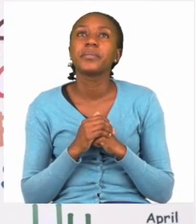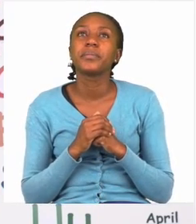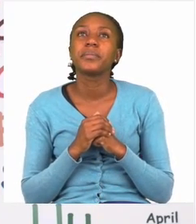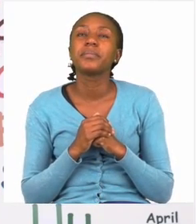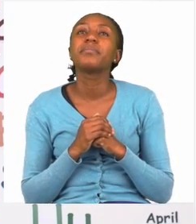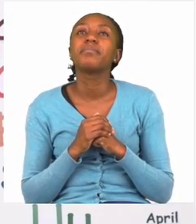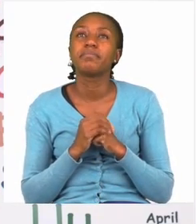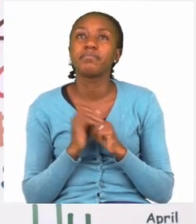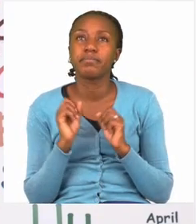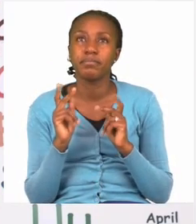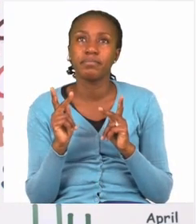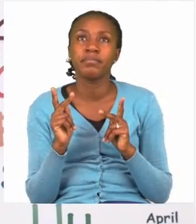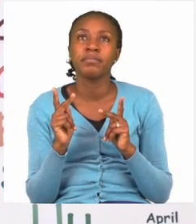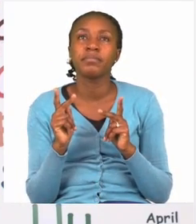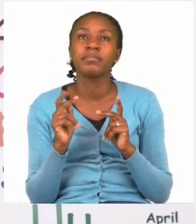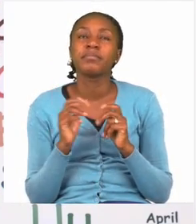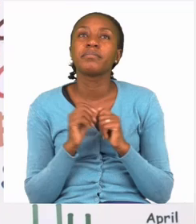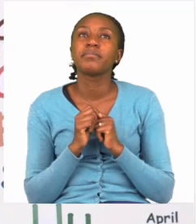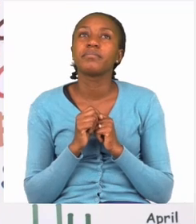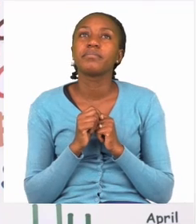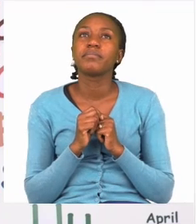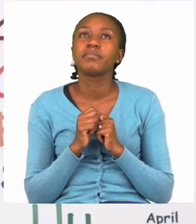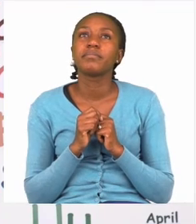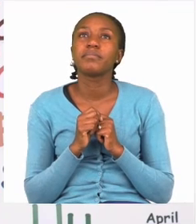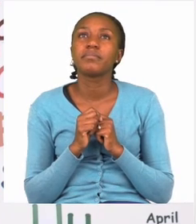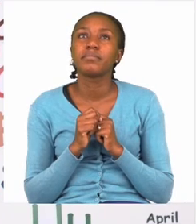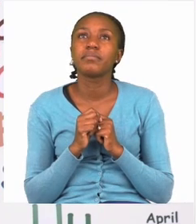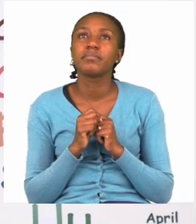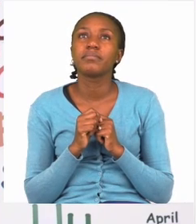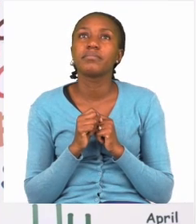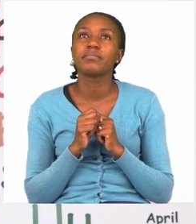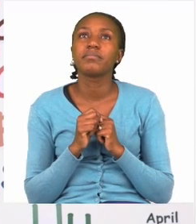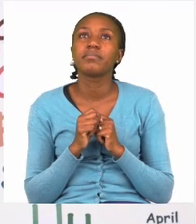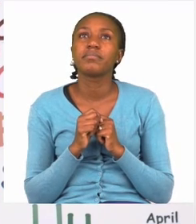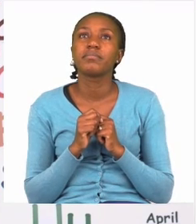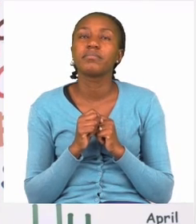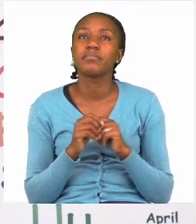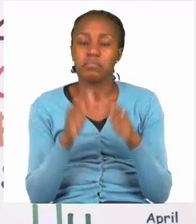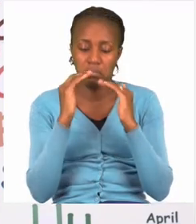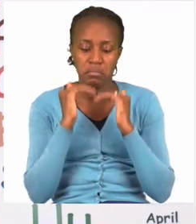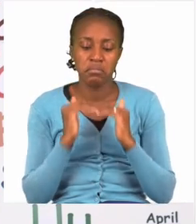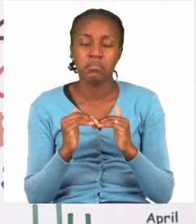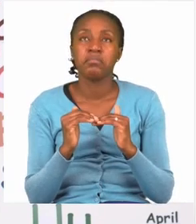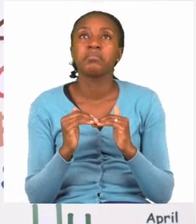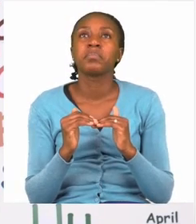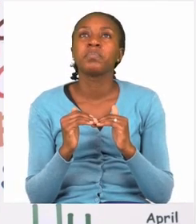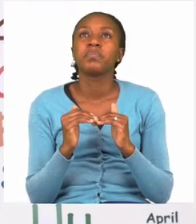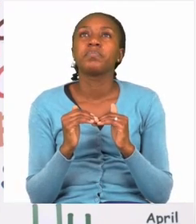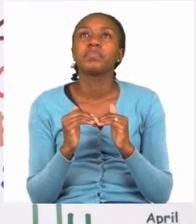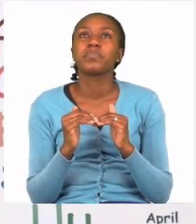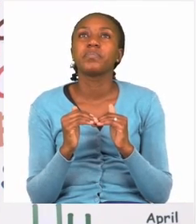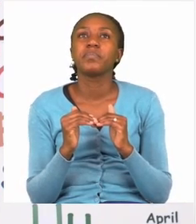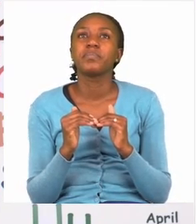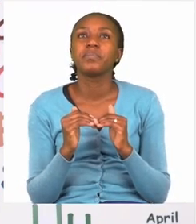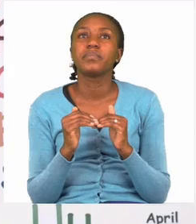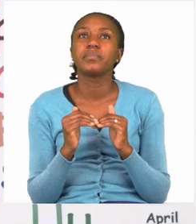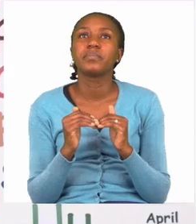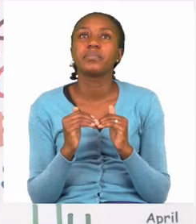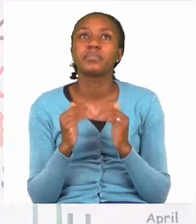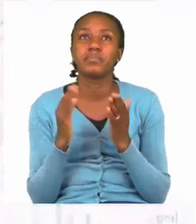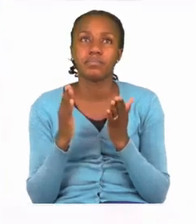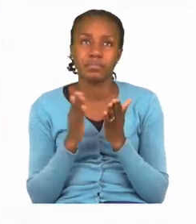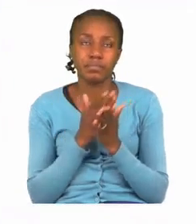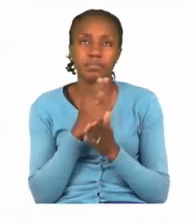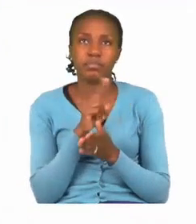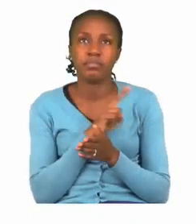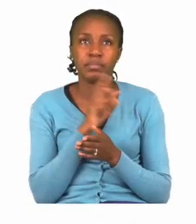Okay, let's have a look at the next part of the activity. There it says on page 21,